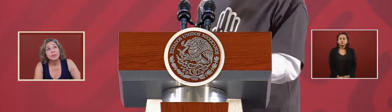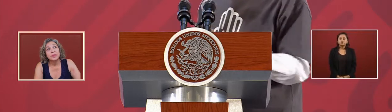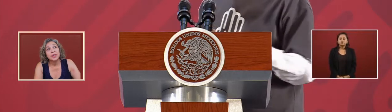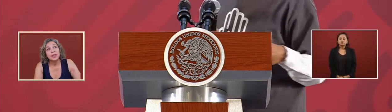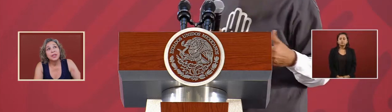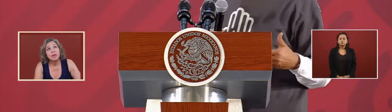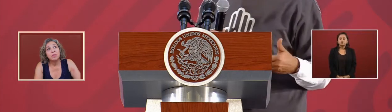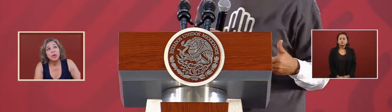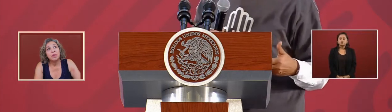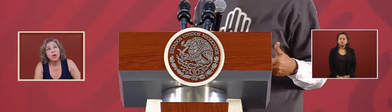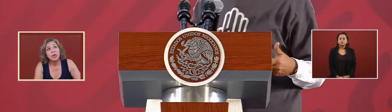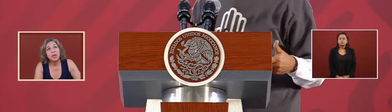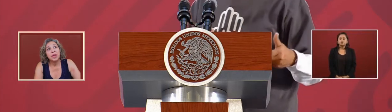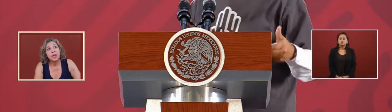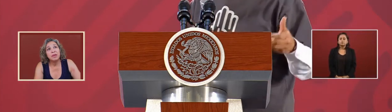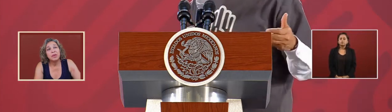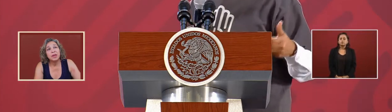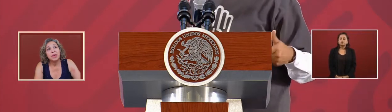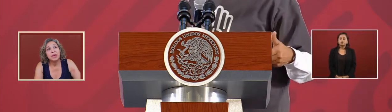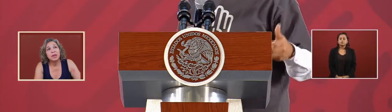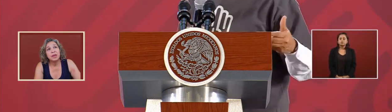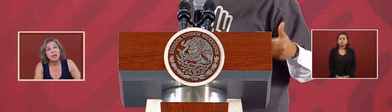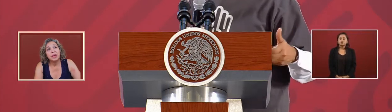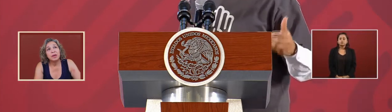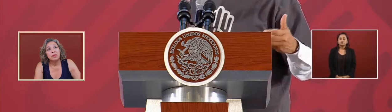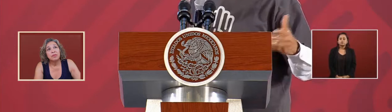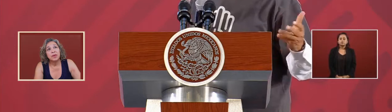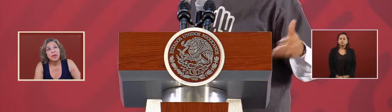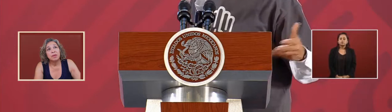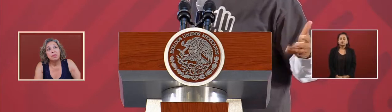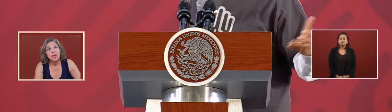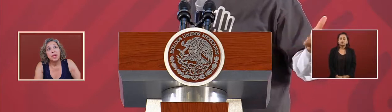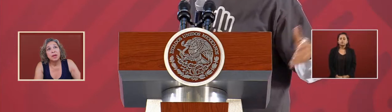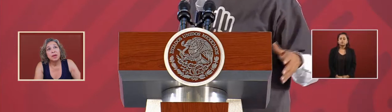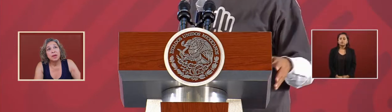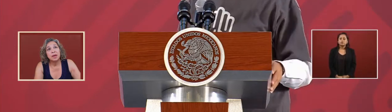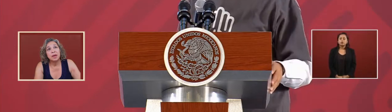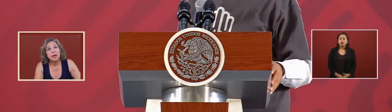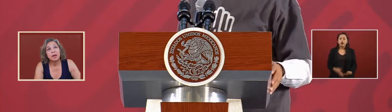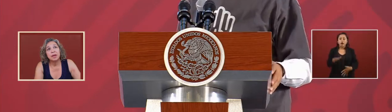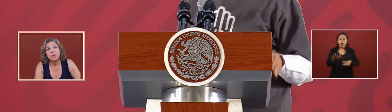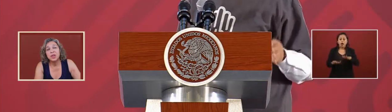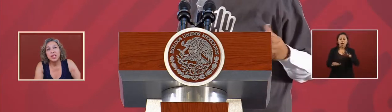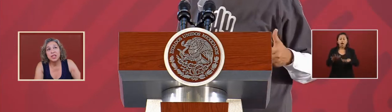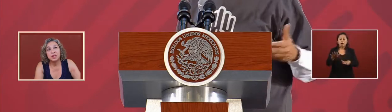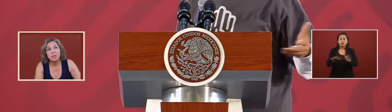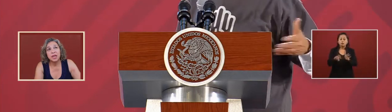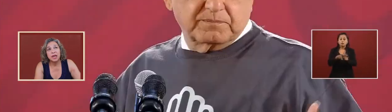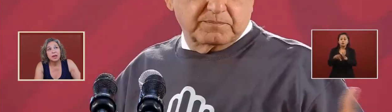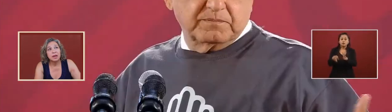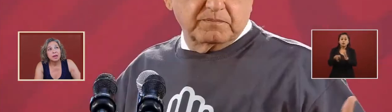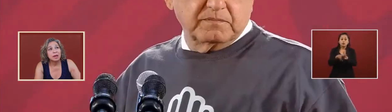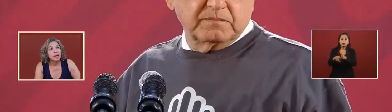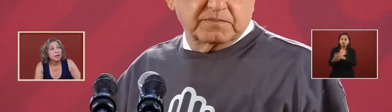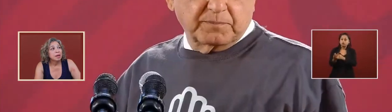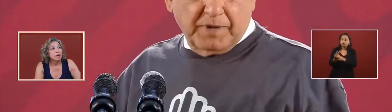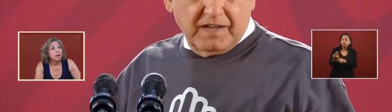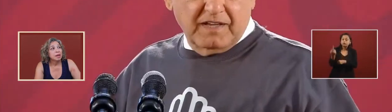they promoted even via media communication media